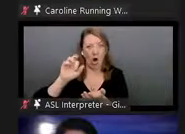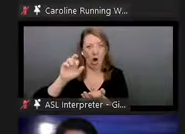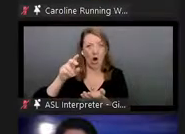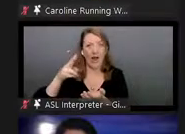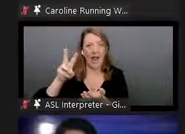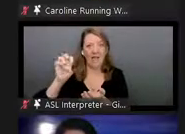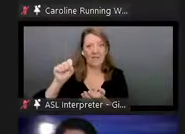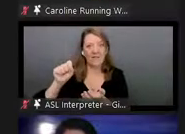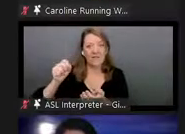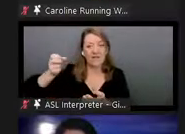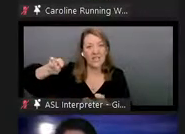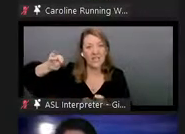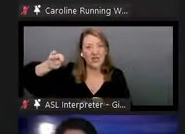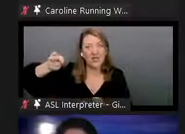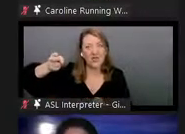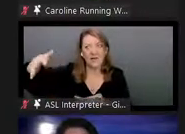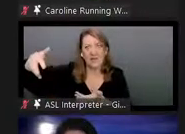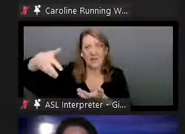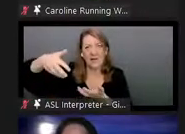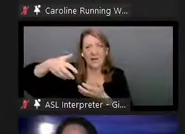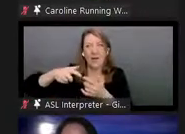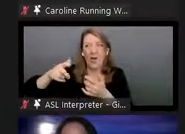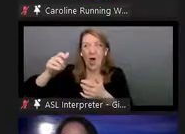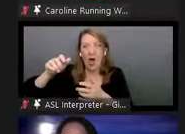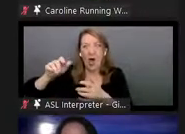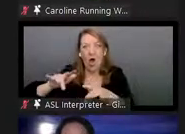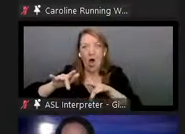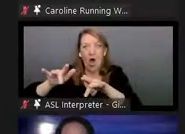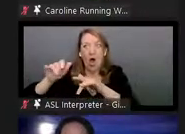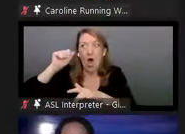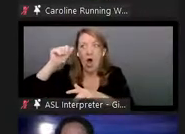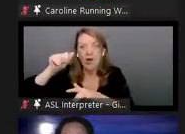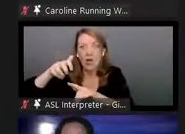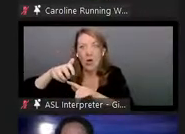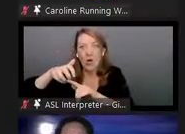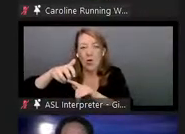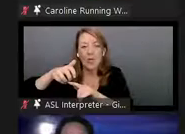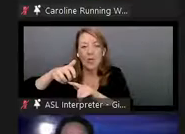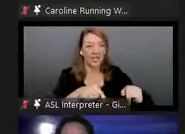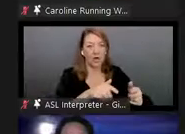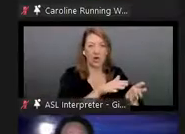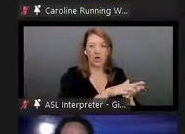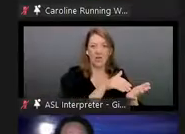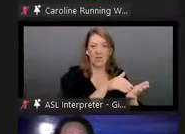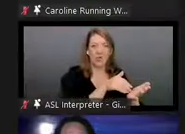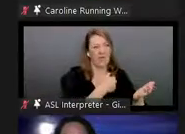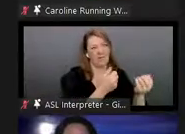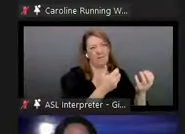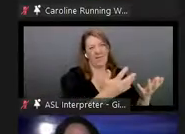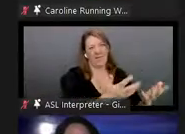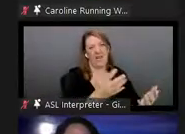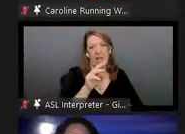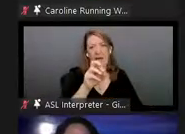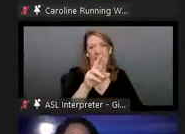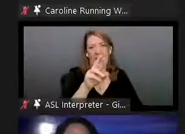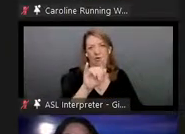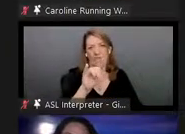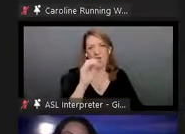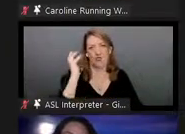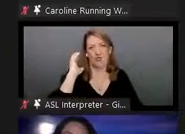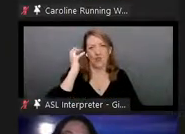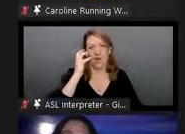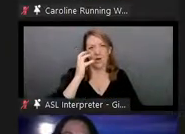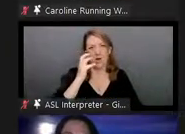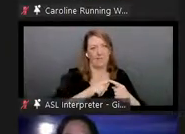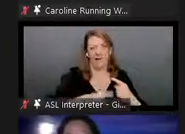compared to New Zealand where, New Zealand, we're audio rich because we have, you know, Maori radio stations that broadcast 24 seven. And there's